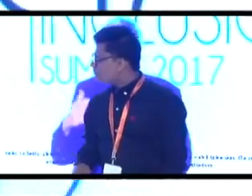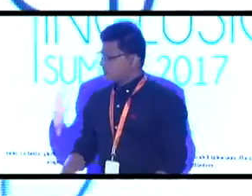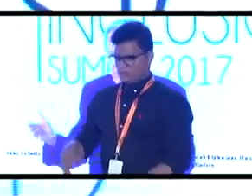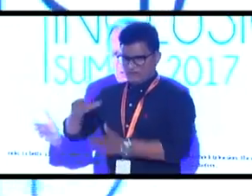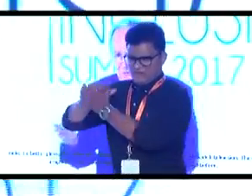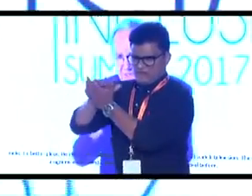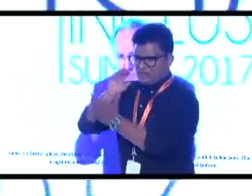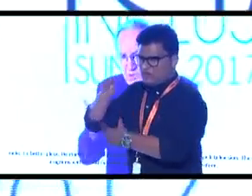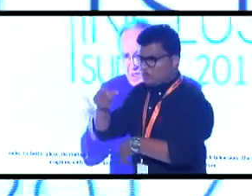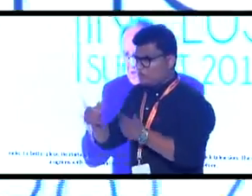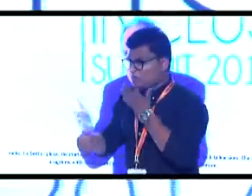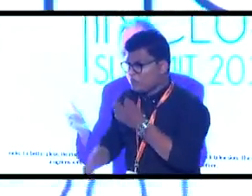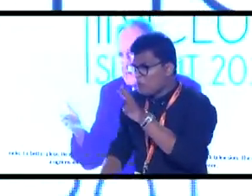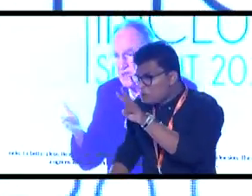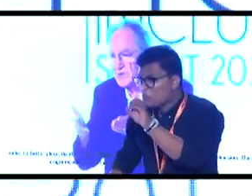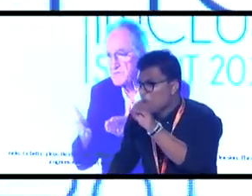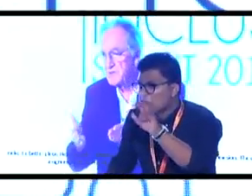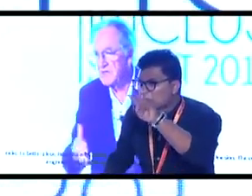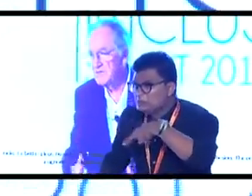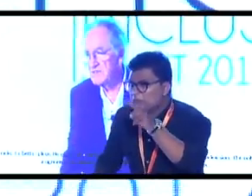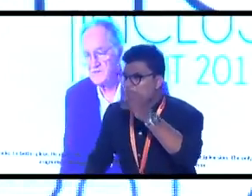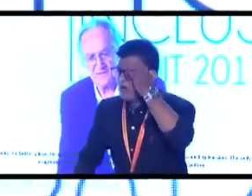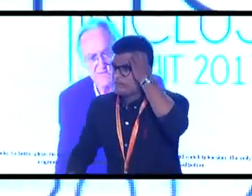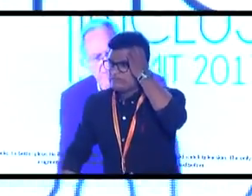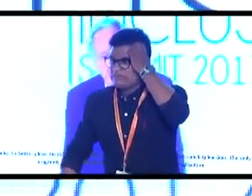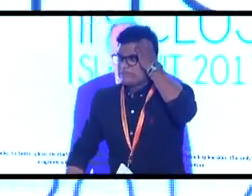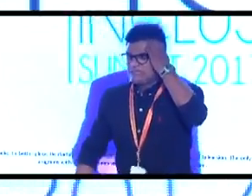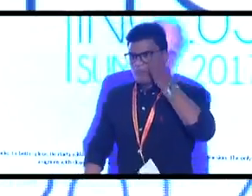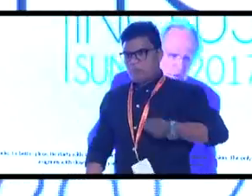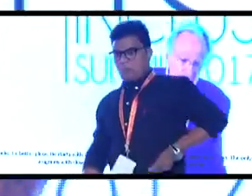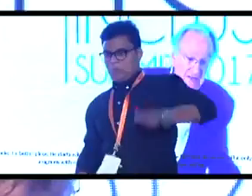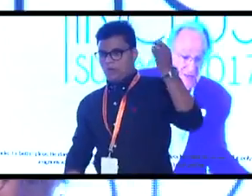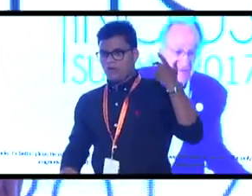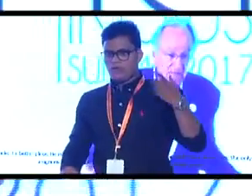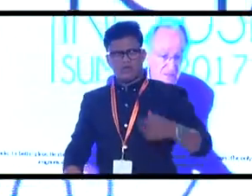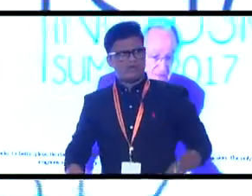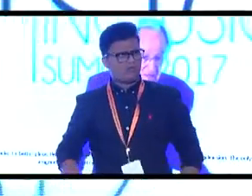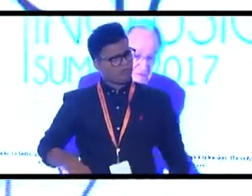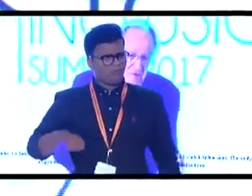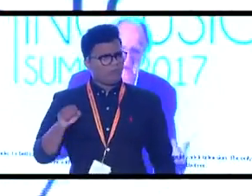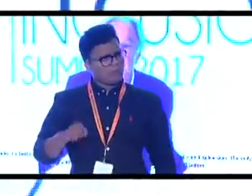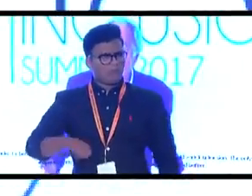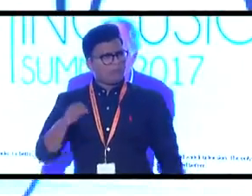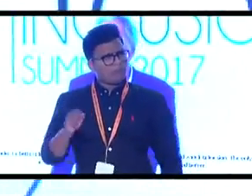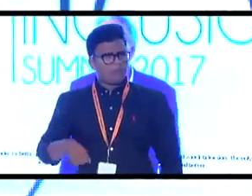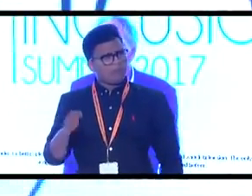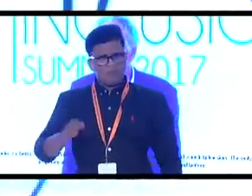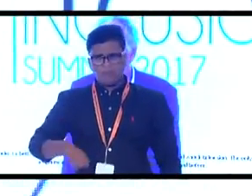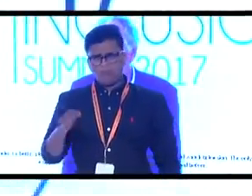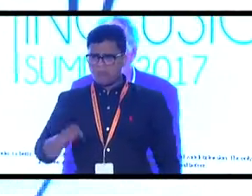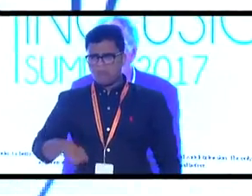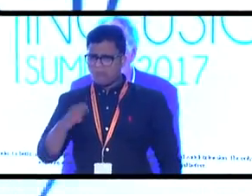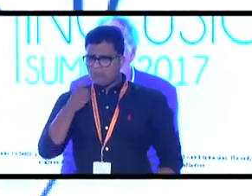I said, is it true that this will cost $200 per television? He said, well, yes, if you make 100 of them